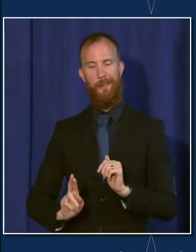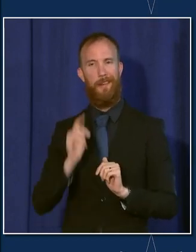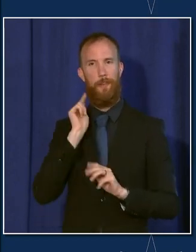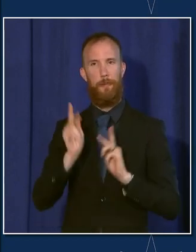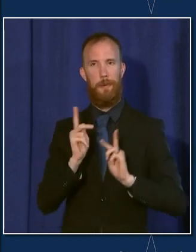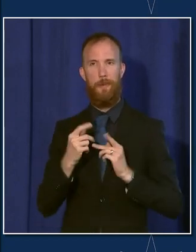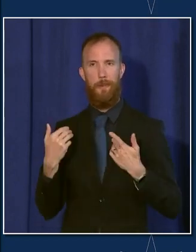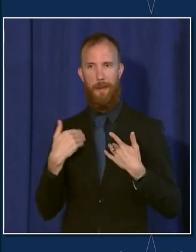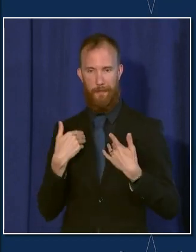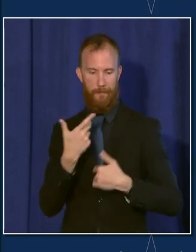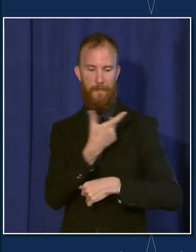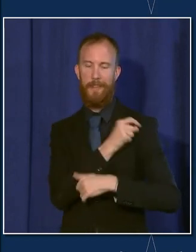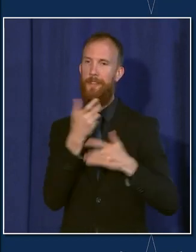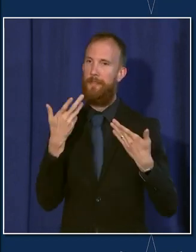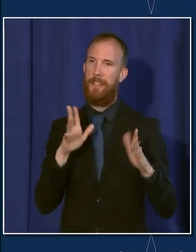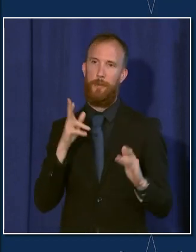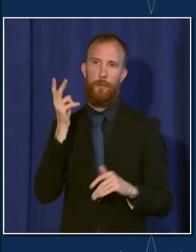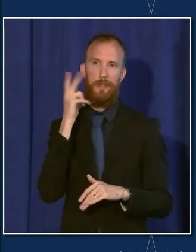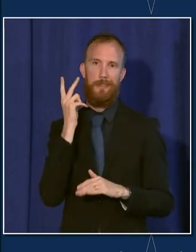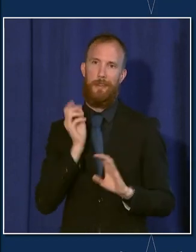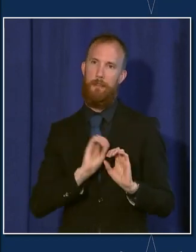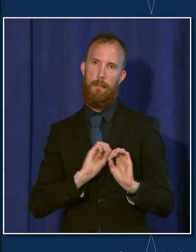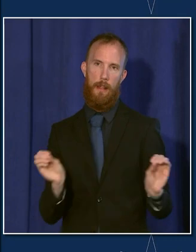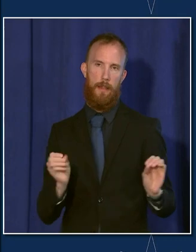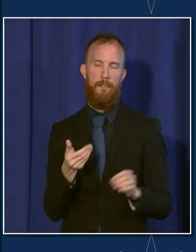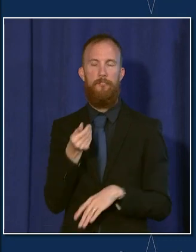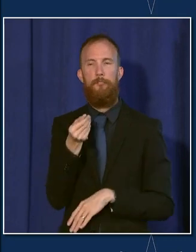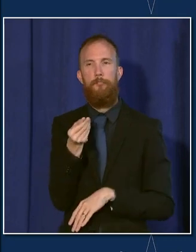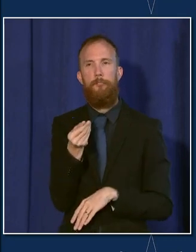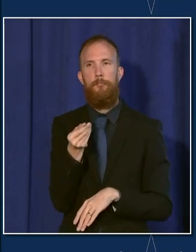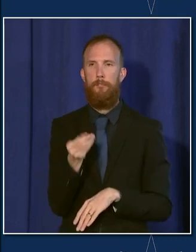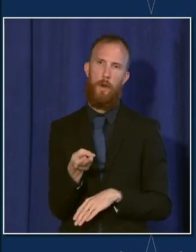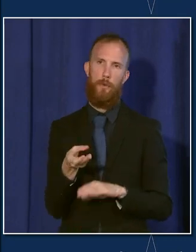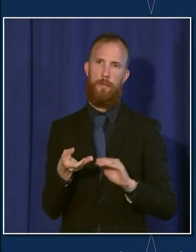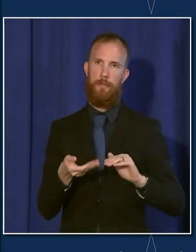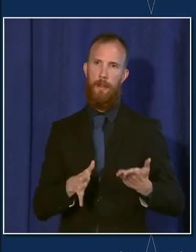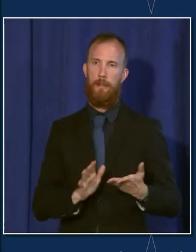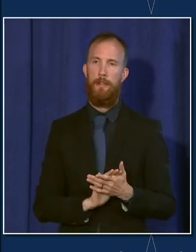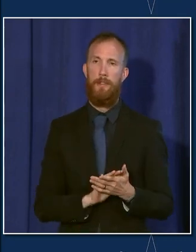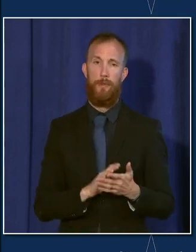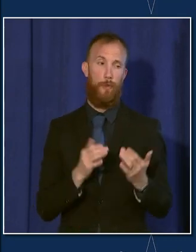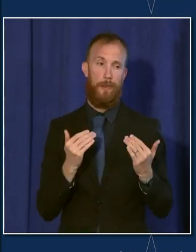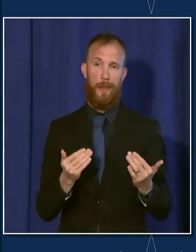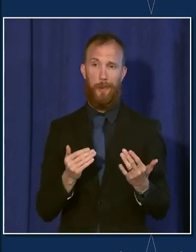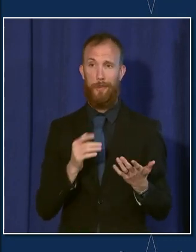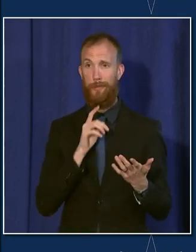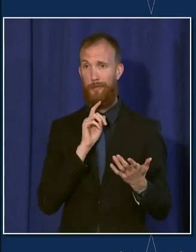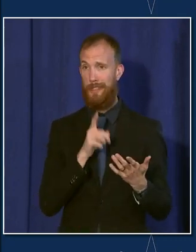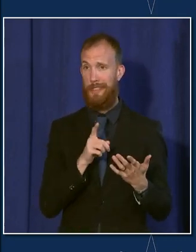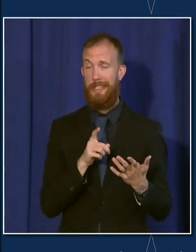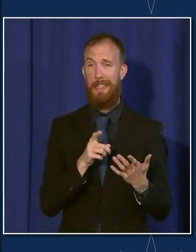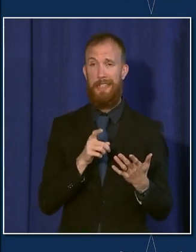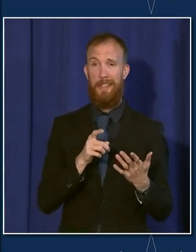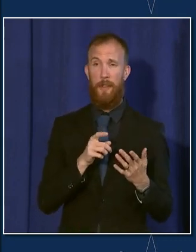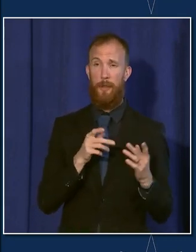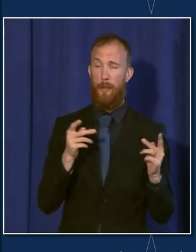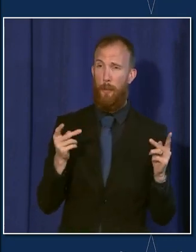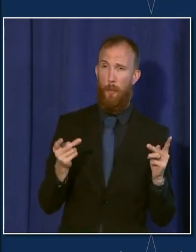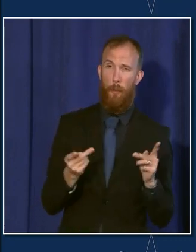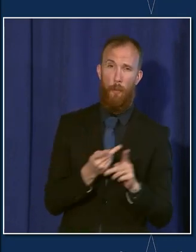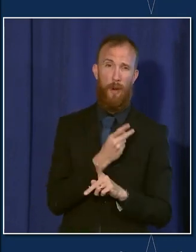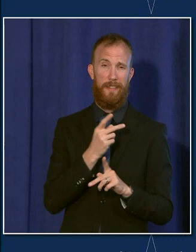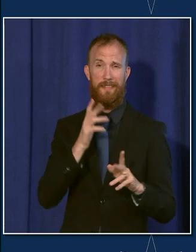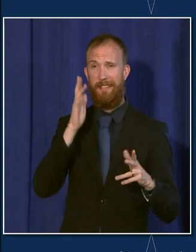vaccinated, we're seeing almost nothing. So at this point, this really is largely, especially the severe outcomes of vaccine